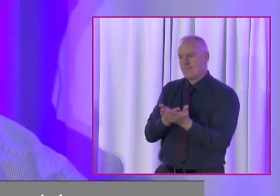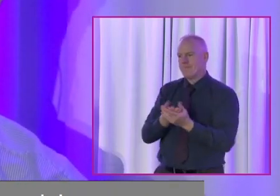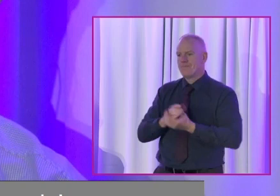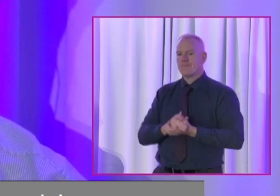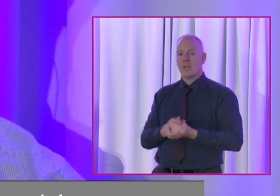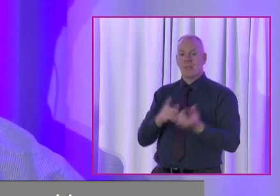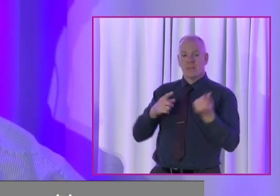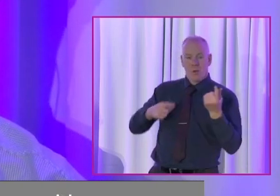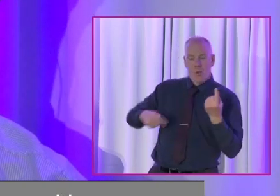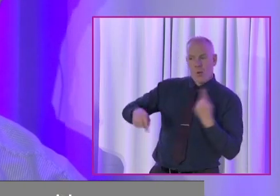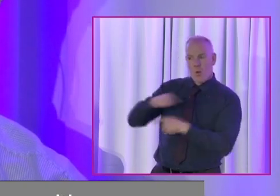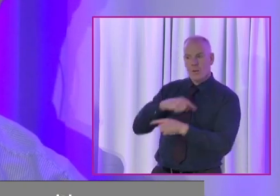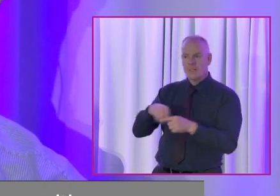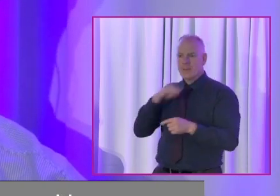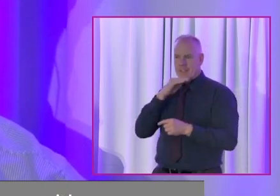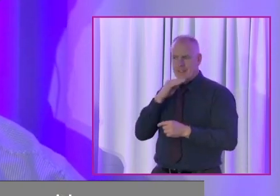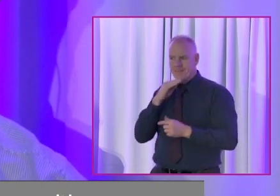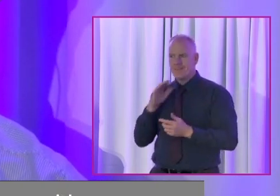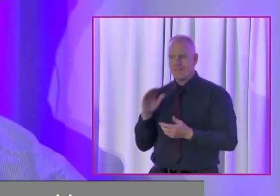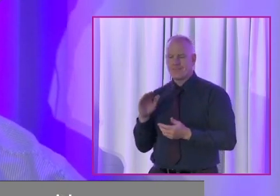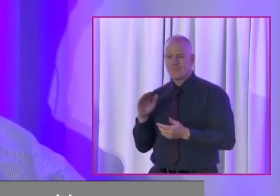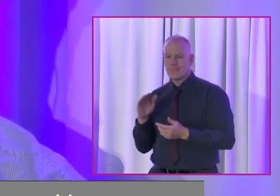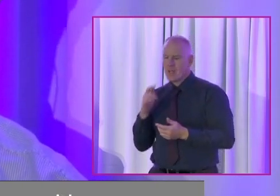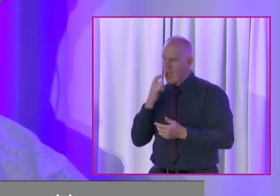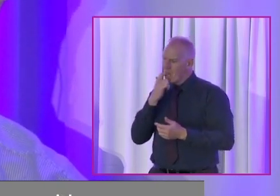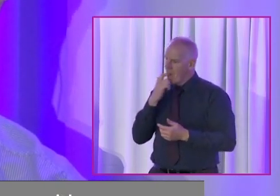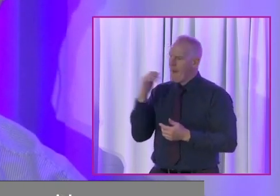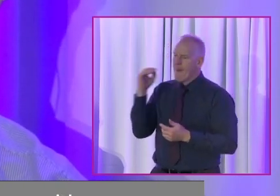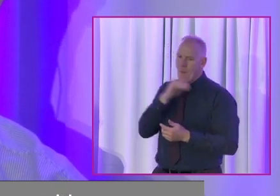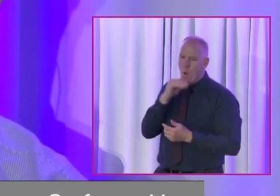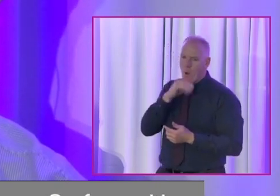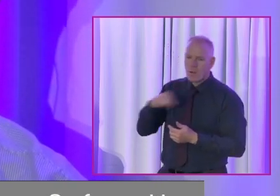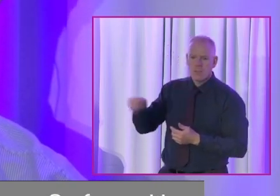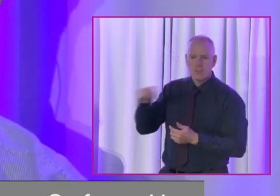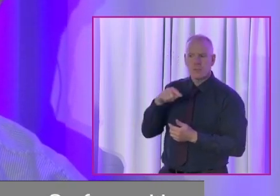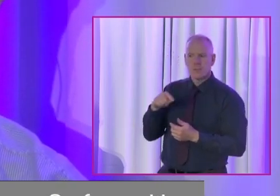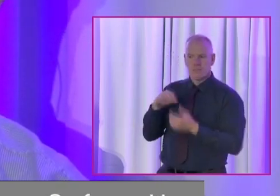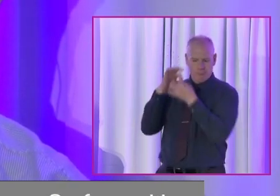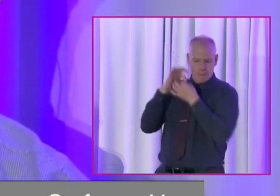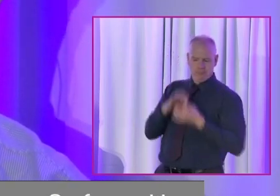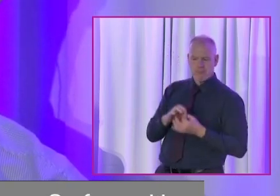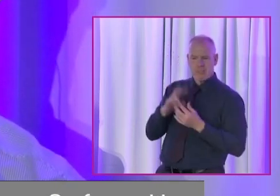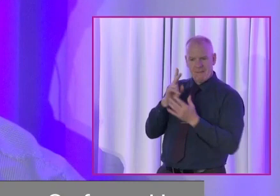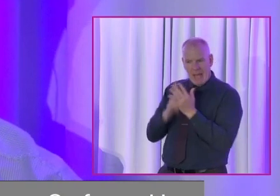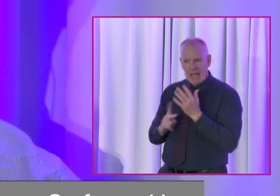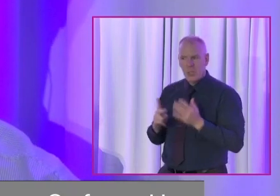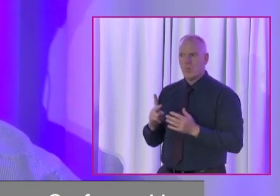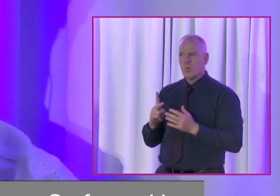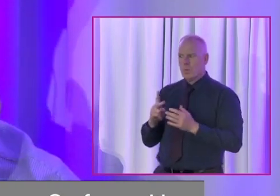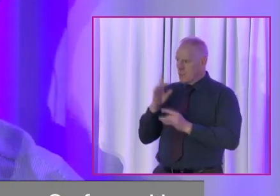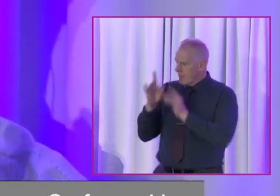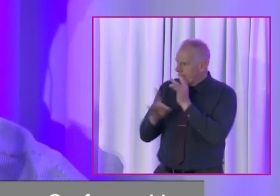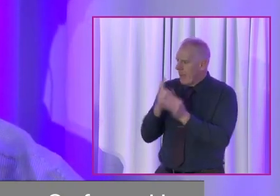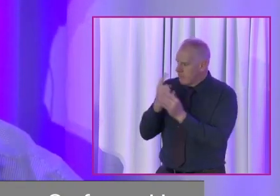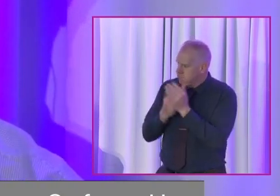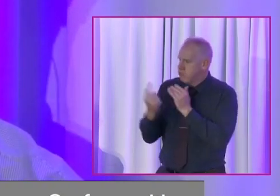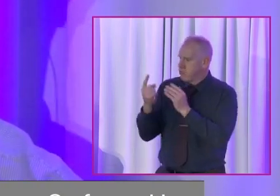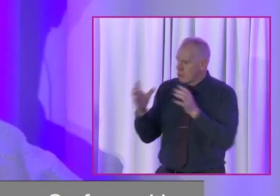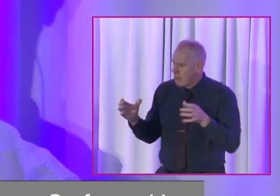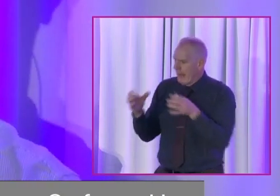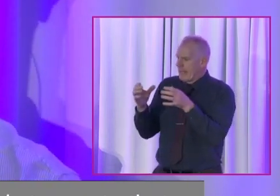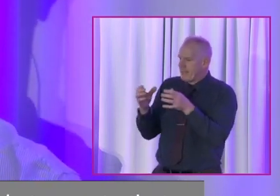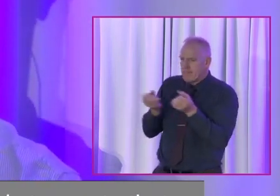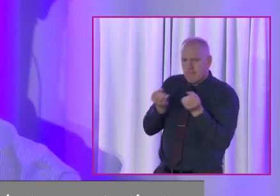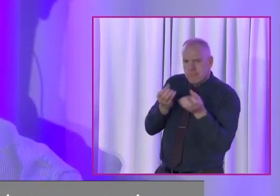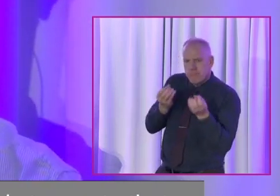So for us it's, it's, it's very, it's very important. It's, it's one of our core values is to create that agency. That collective voice.